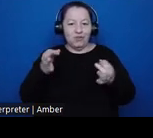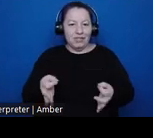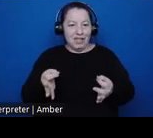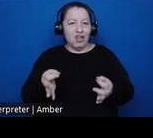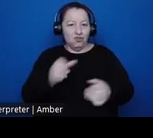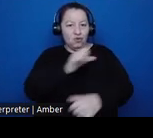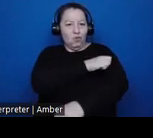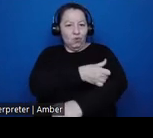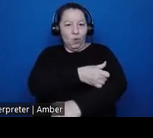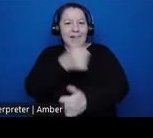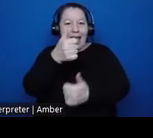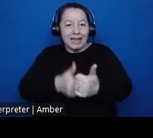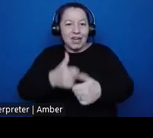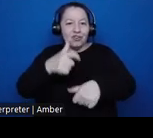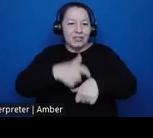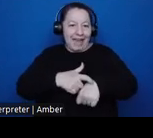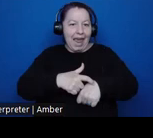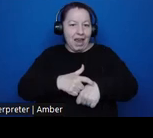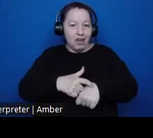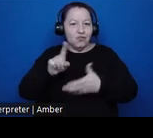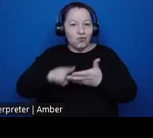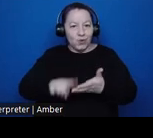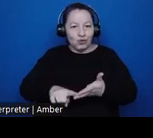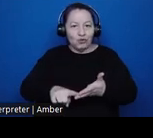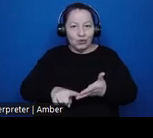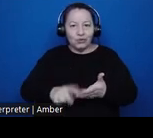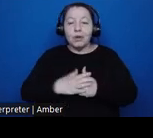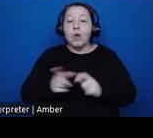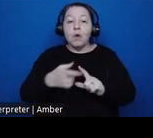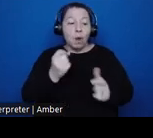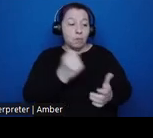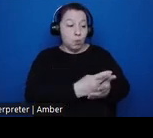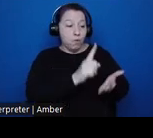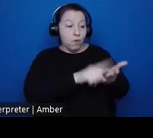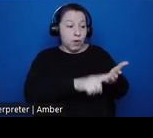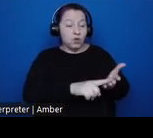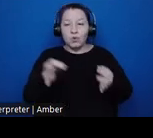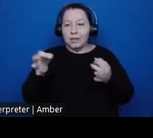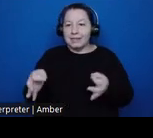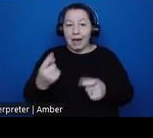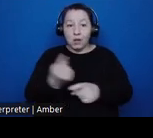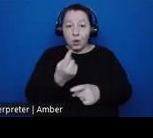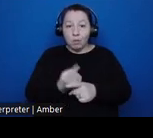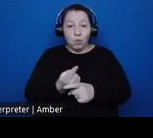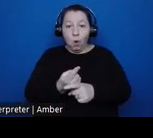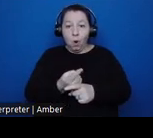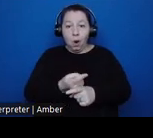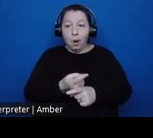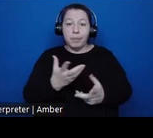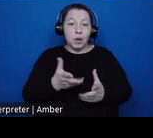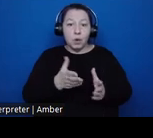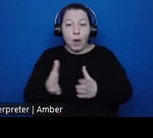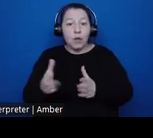stage of the at each stage of research from approval of research to deciding the appropriate venues for sharing project